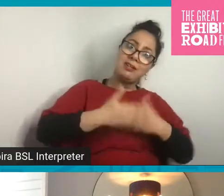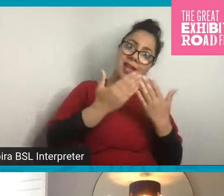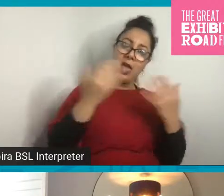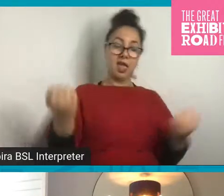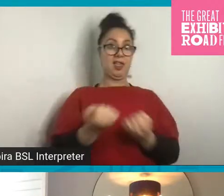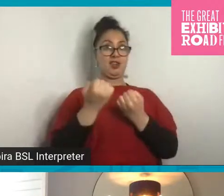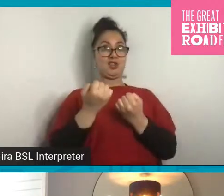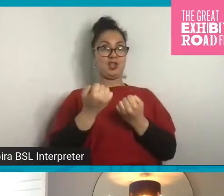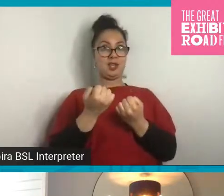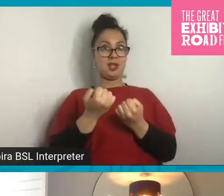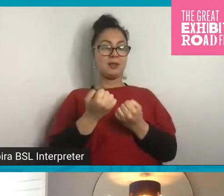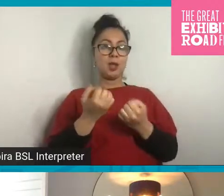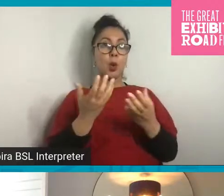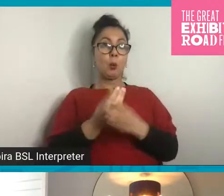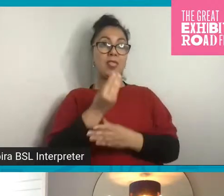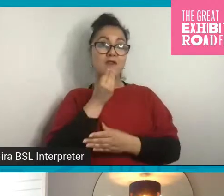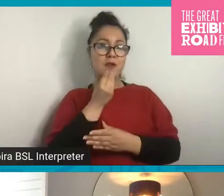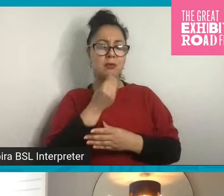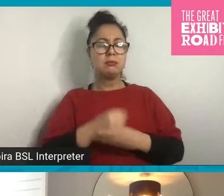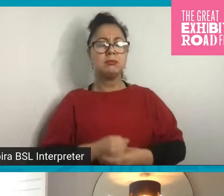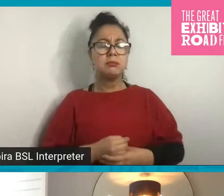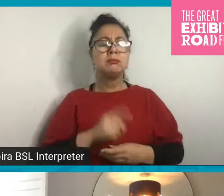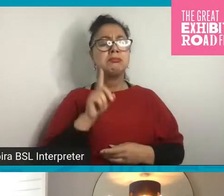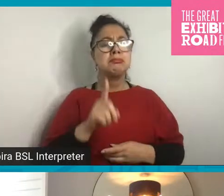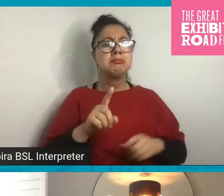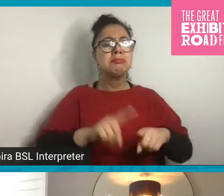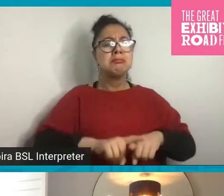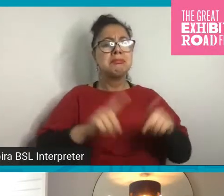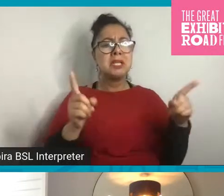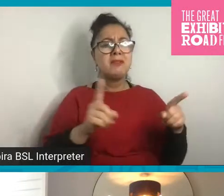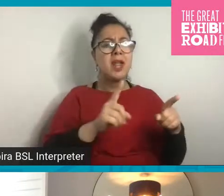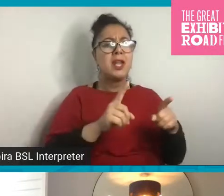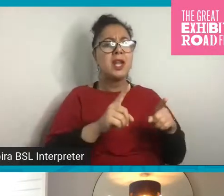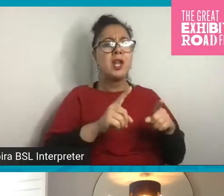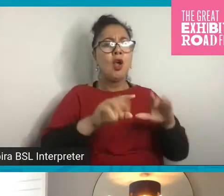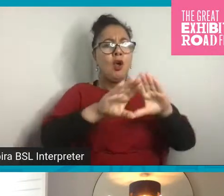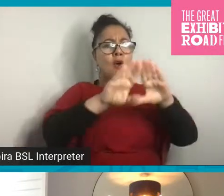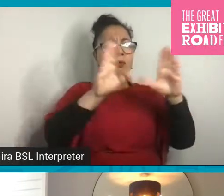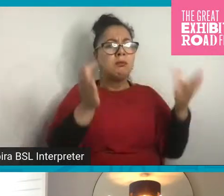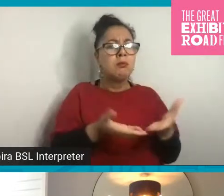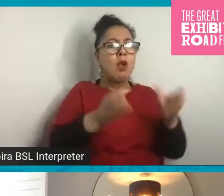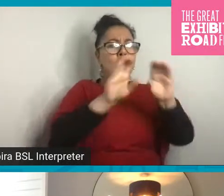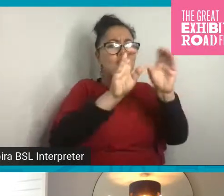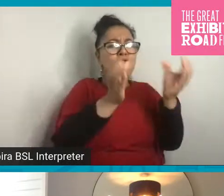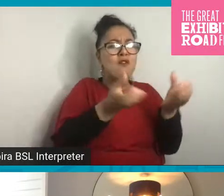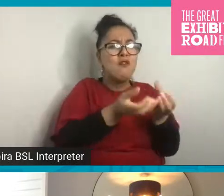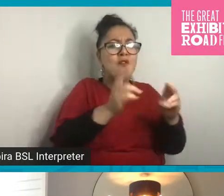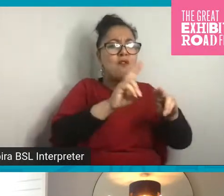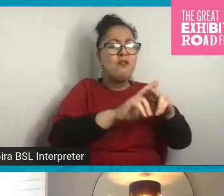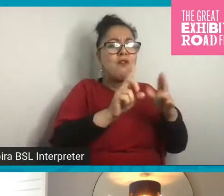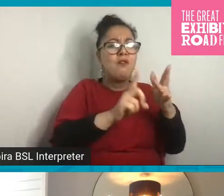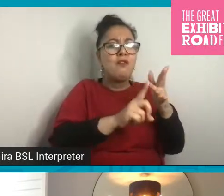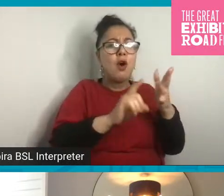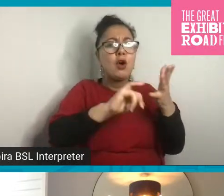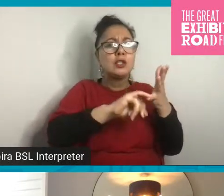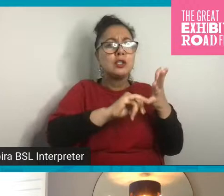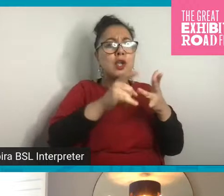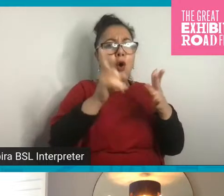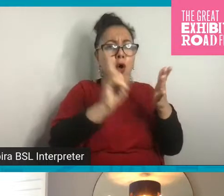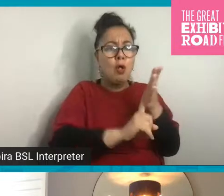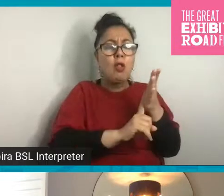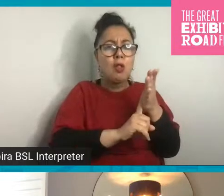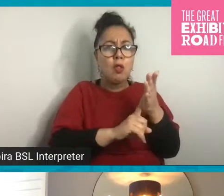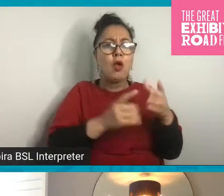difference between fossil fuel and renewable fuels? Yeah, so fossil fuels